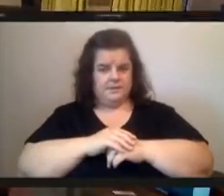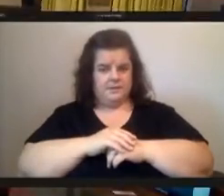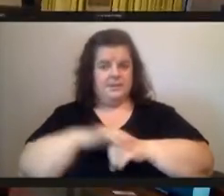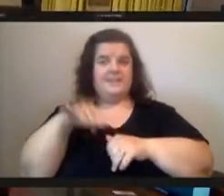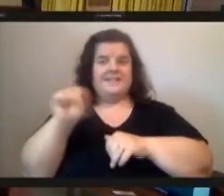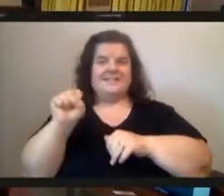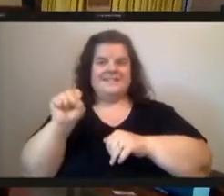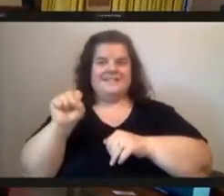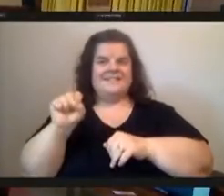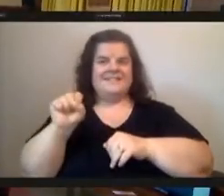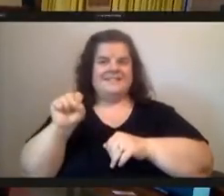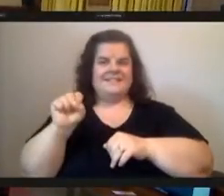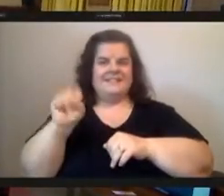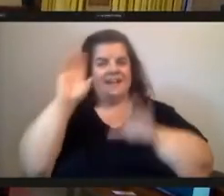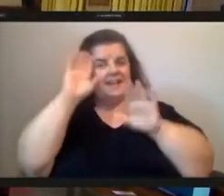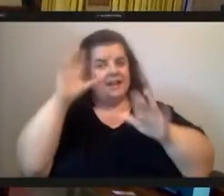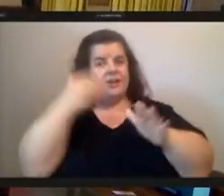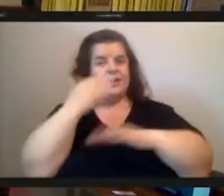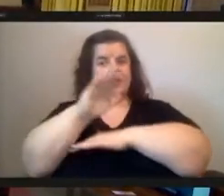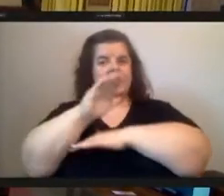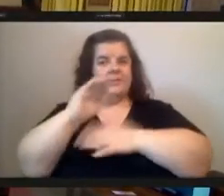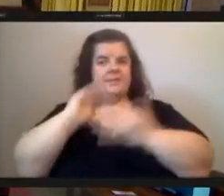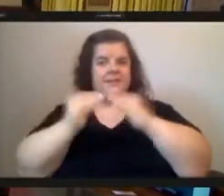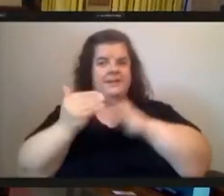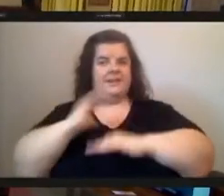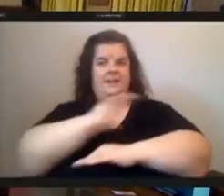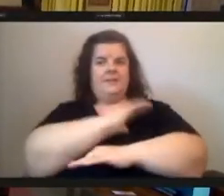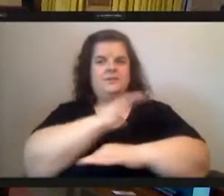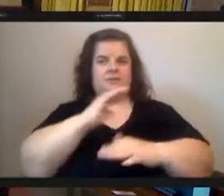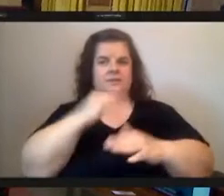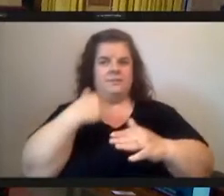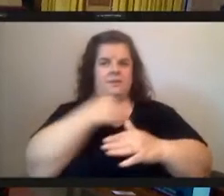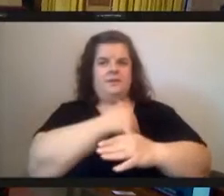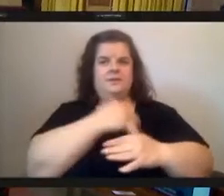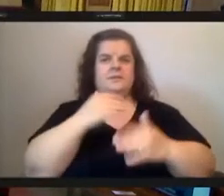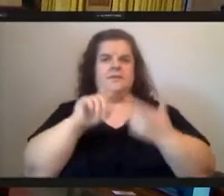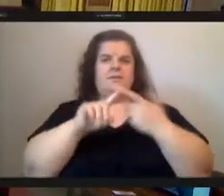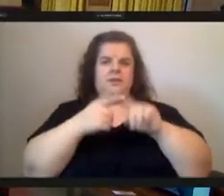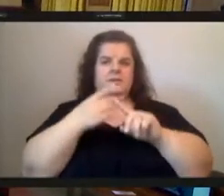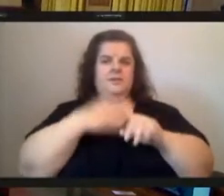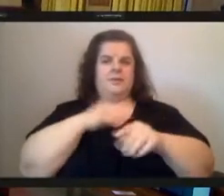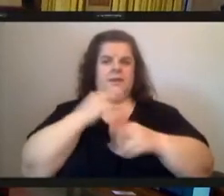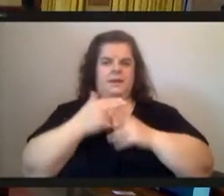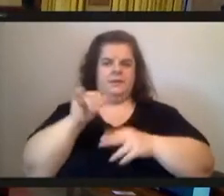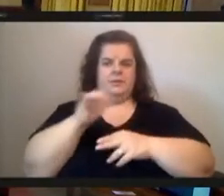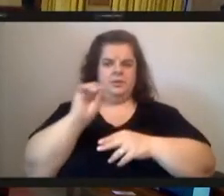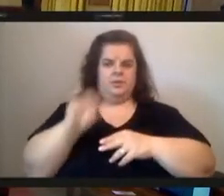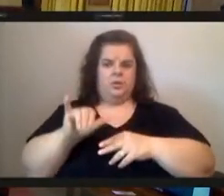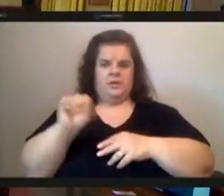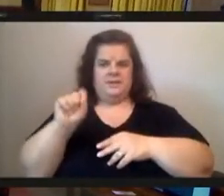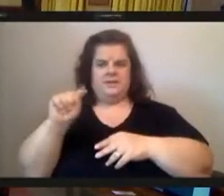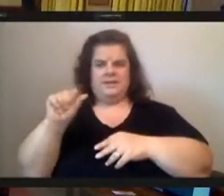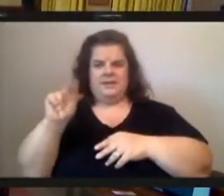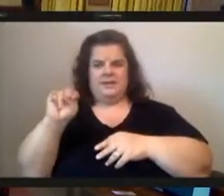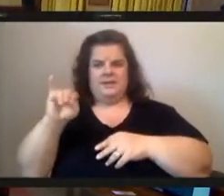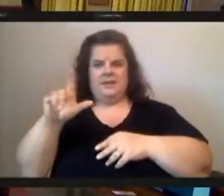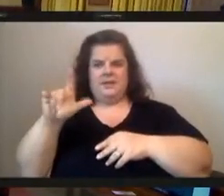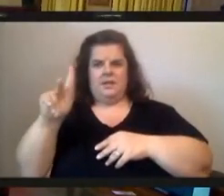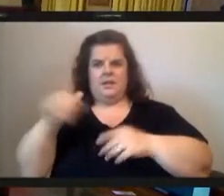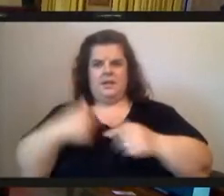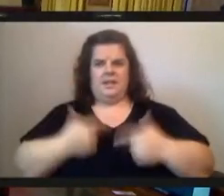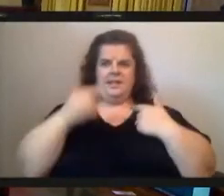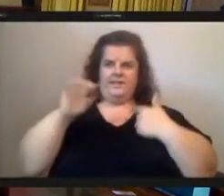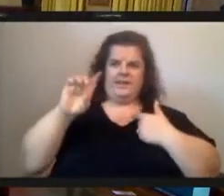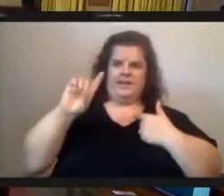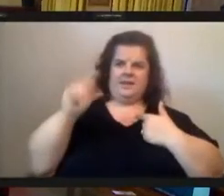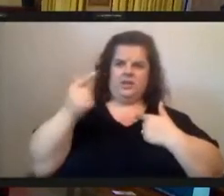yes hello good afternoon city council members and staff colleagues and friends my name is joyce i live in edward wilkinsburg